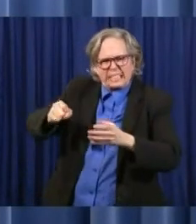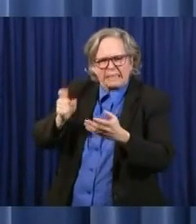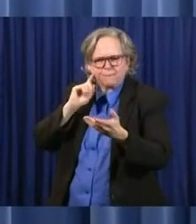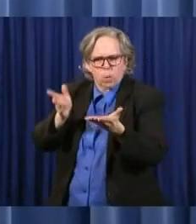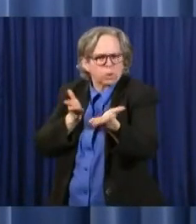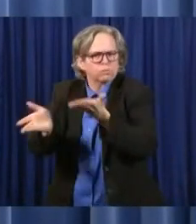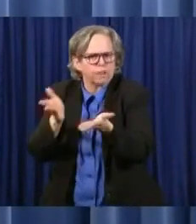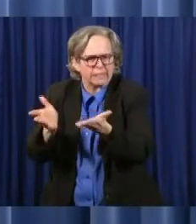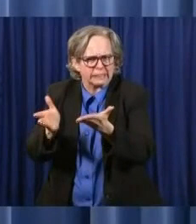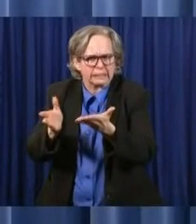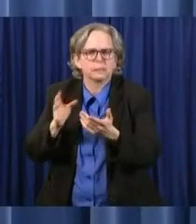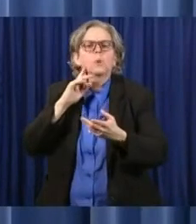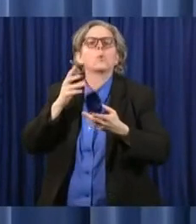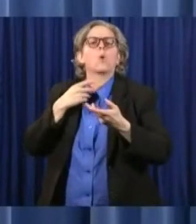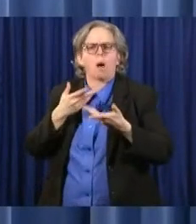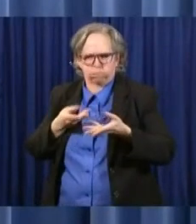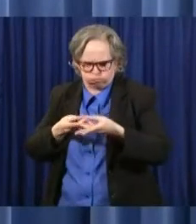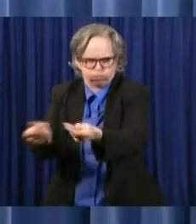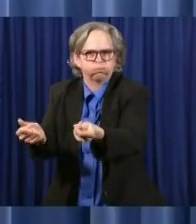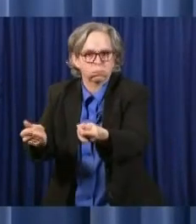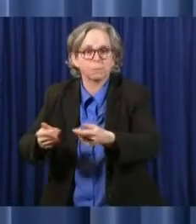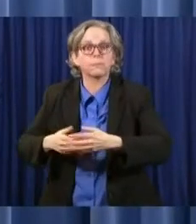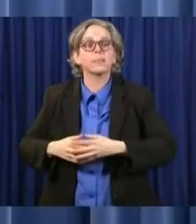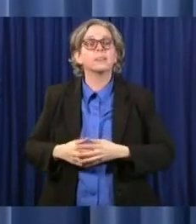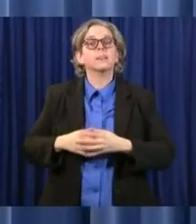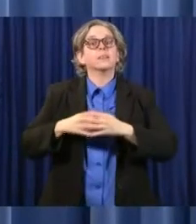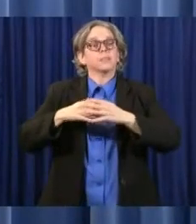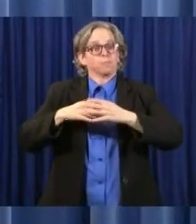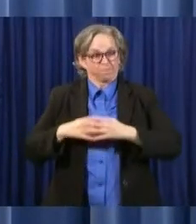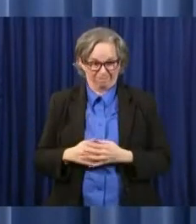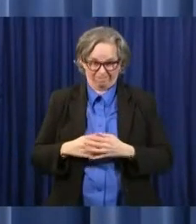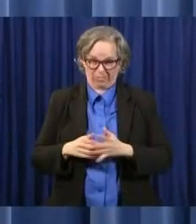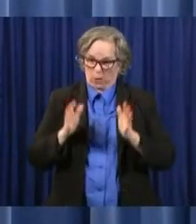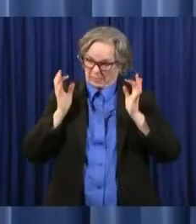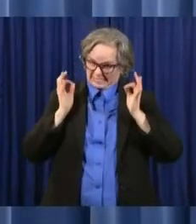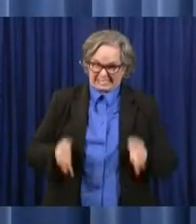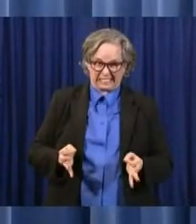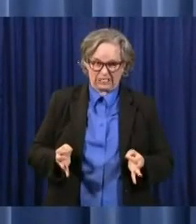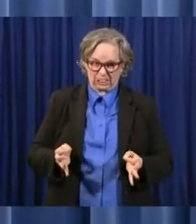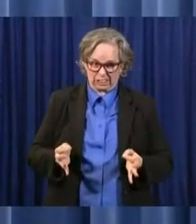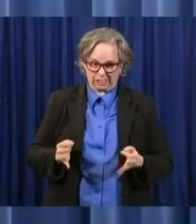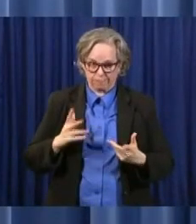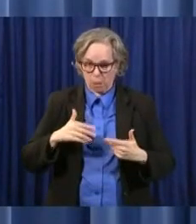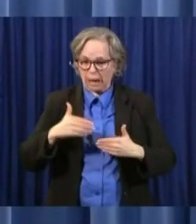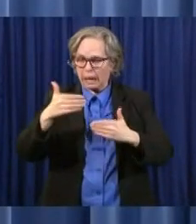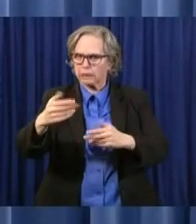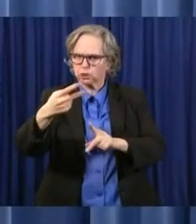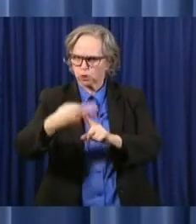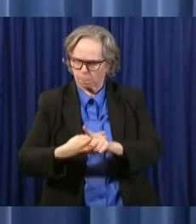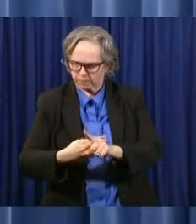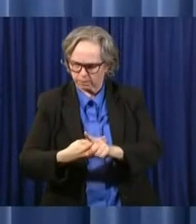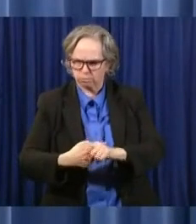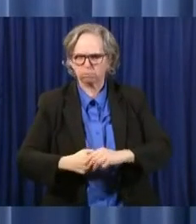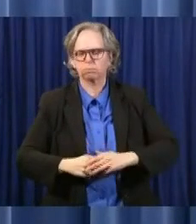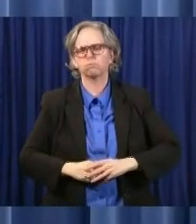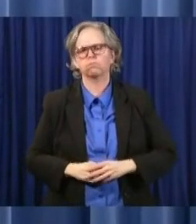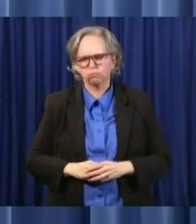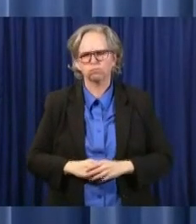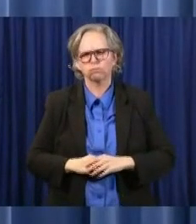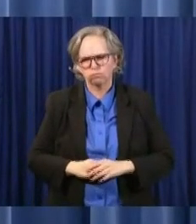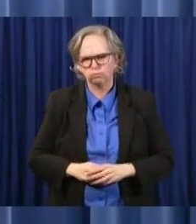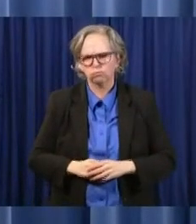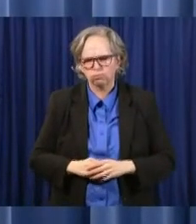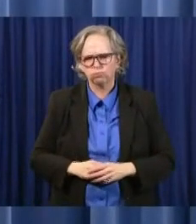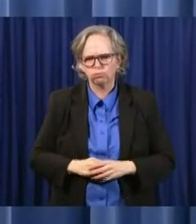Those are the decisions that we are making for the next two months. We have been in contact